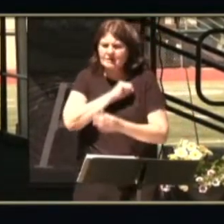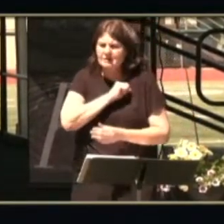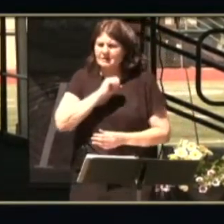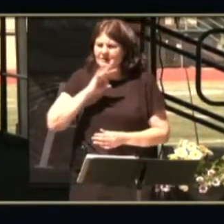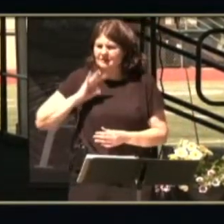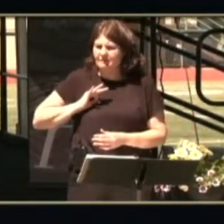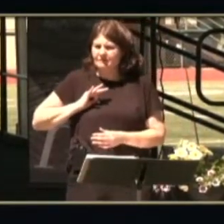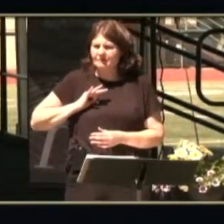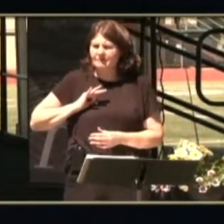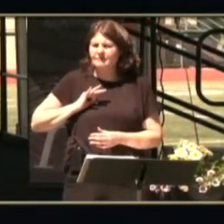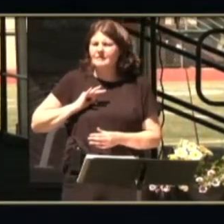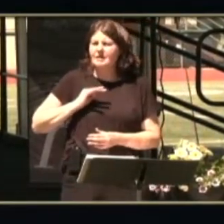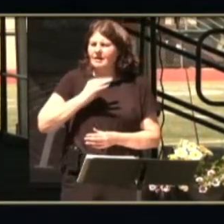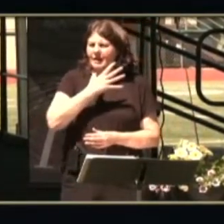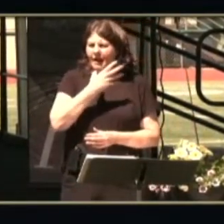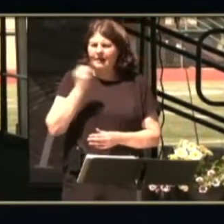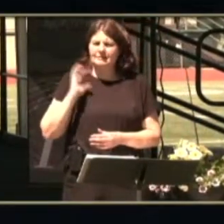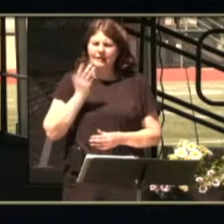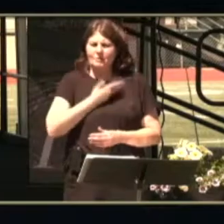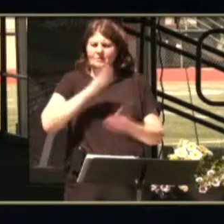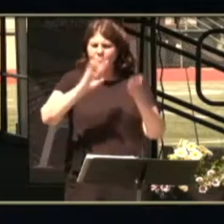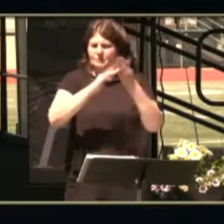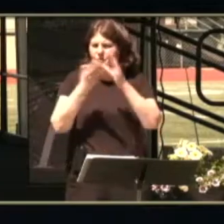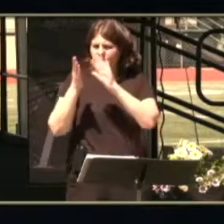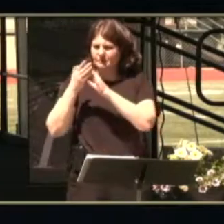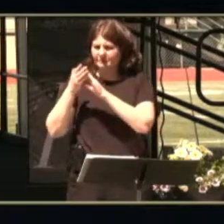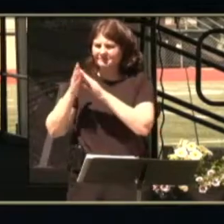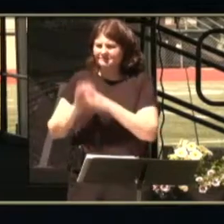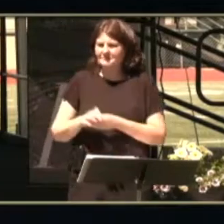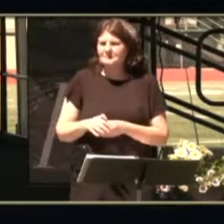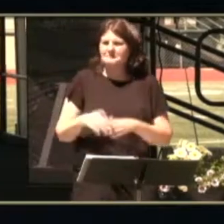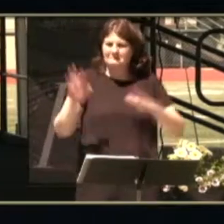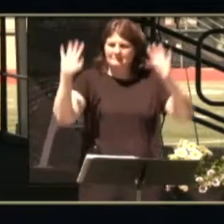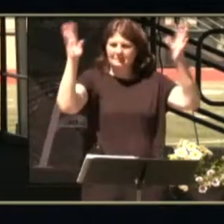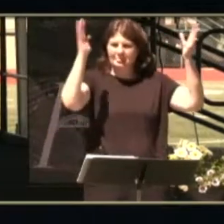and our community. Thank you.